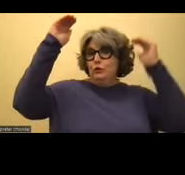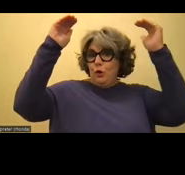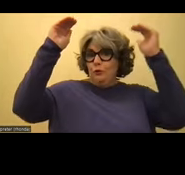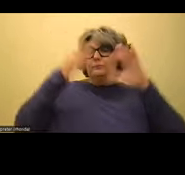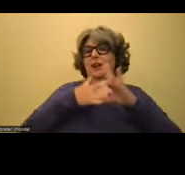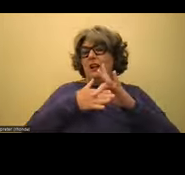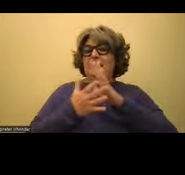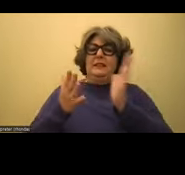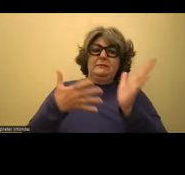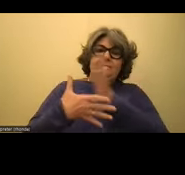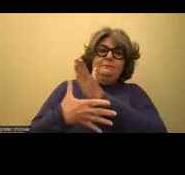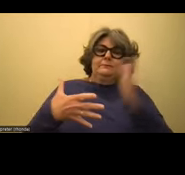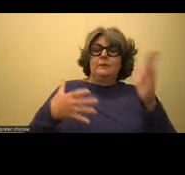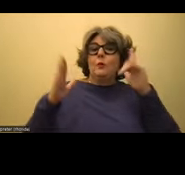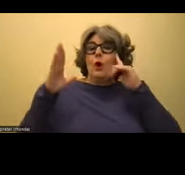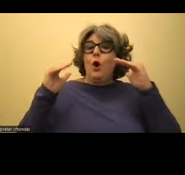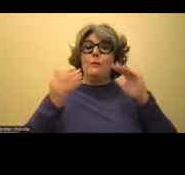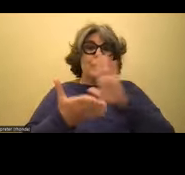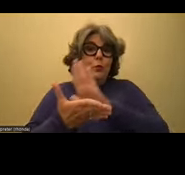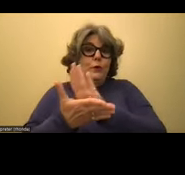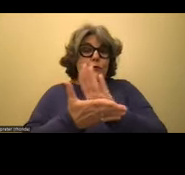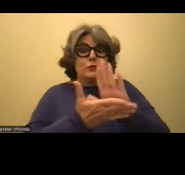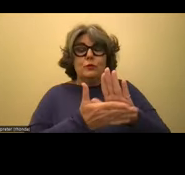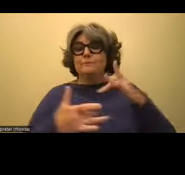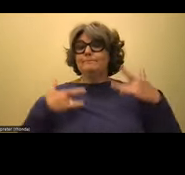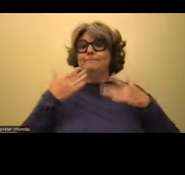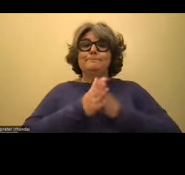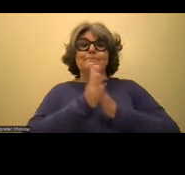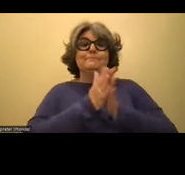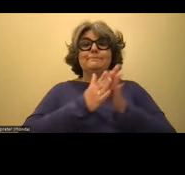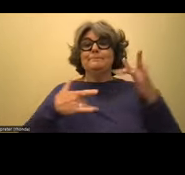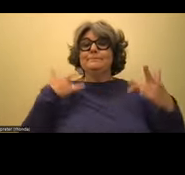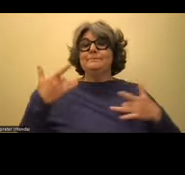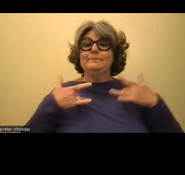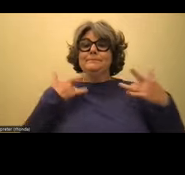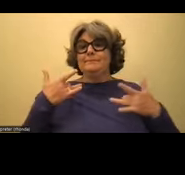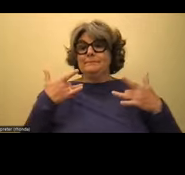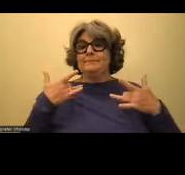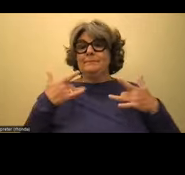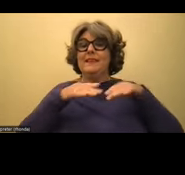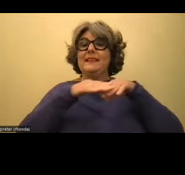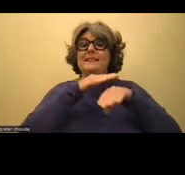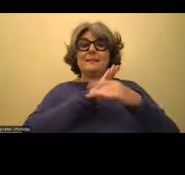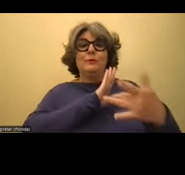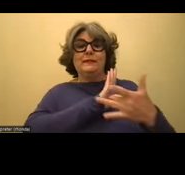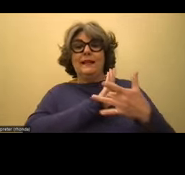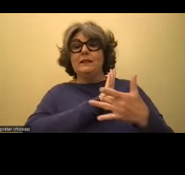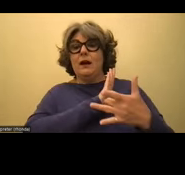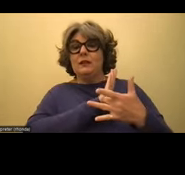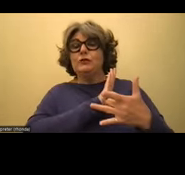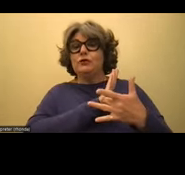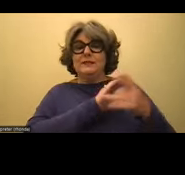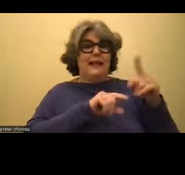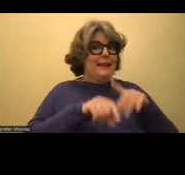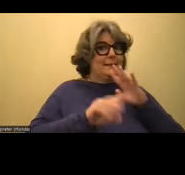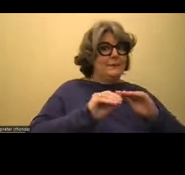what we're hoping to do with the schools is to get people excited about using this accessible technology. It's one of those days, and I